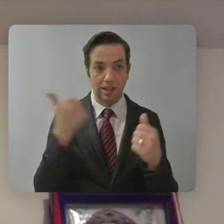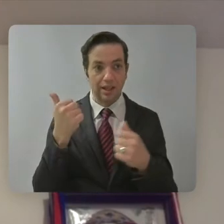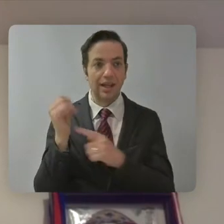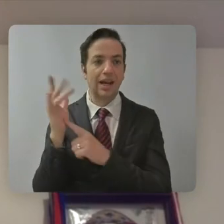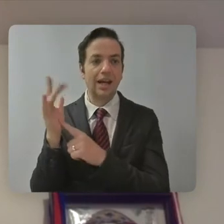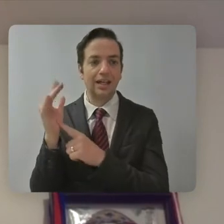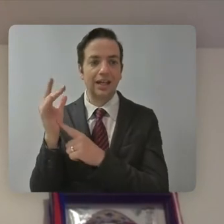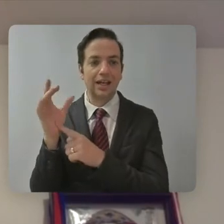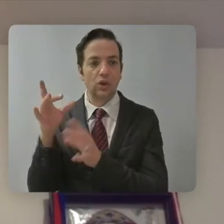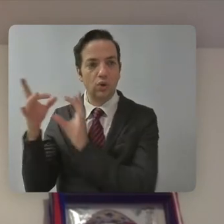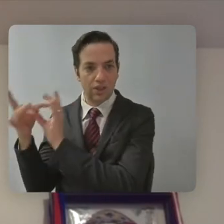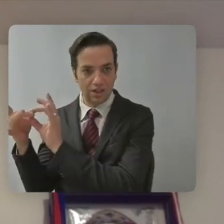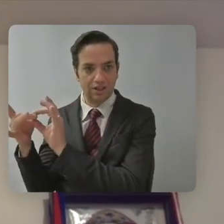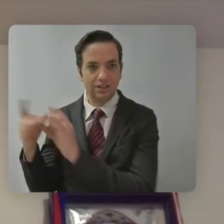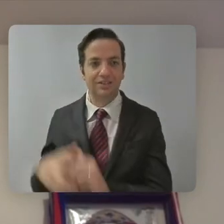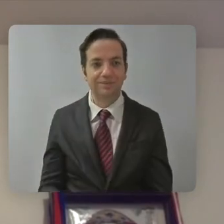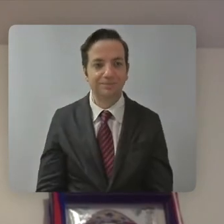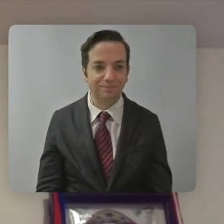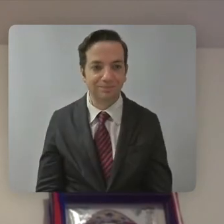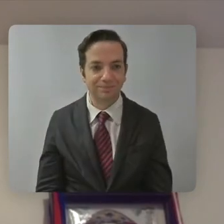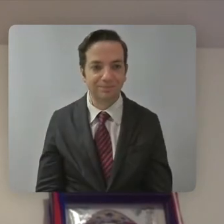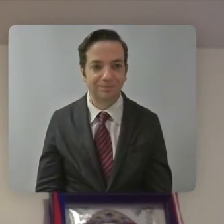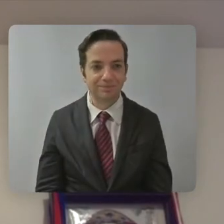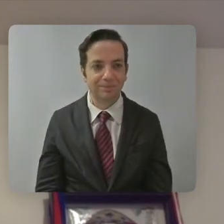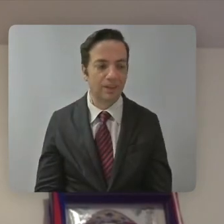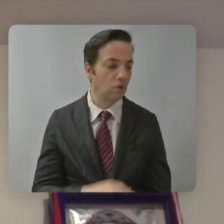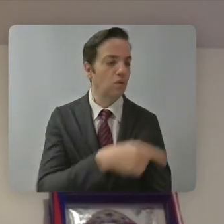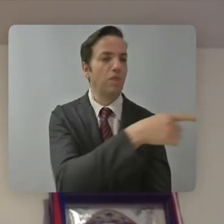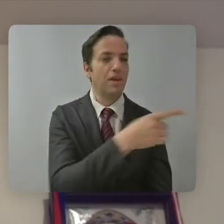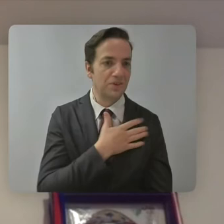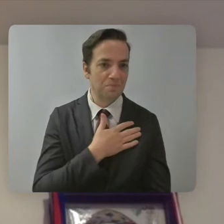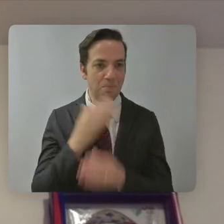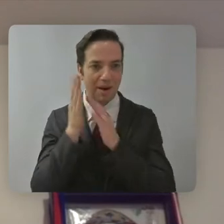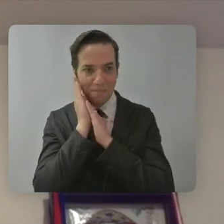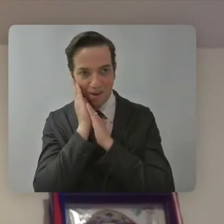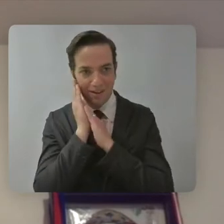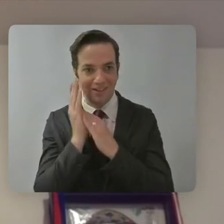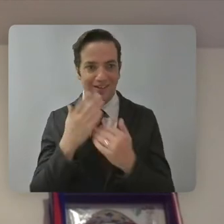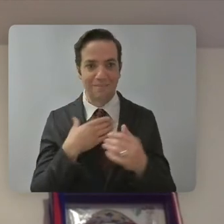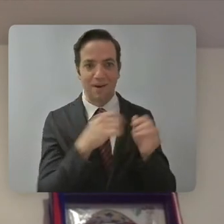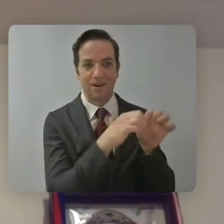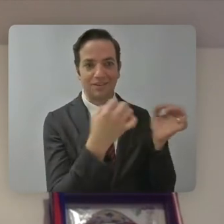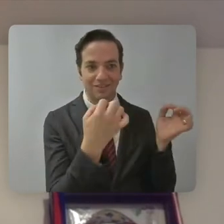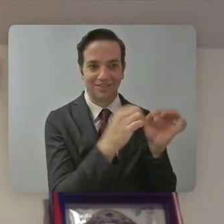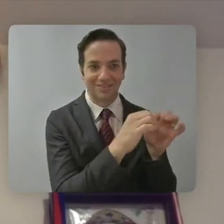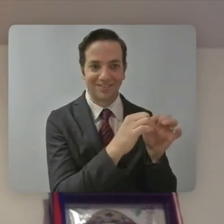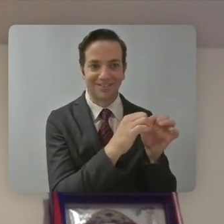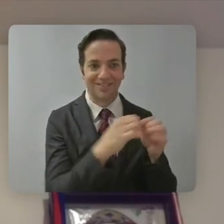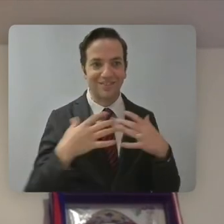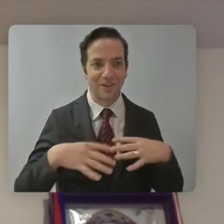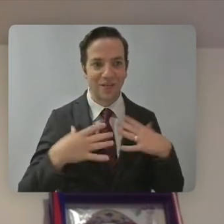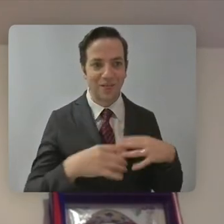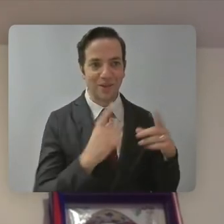that side. And on the other side is my bed and my closet because I am in my bedroom.